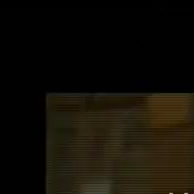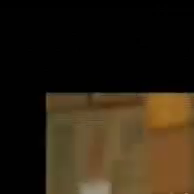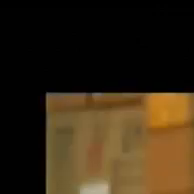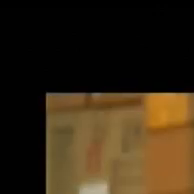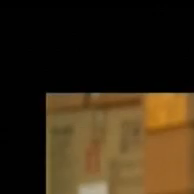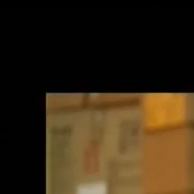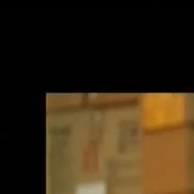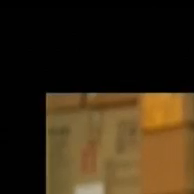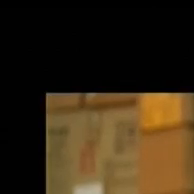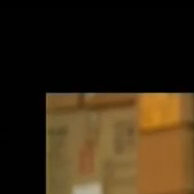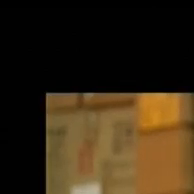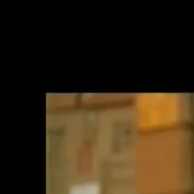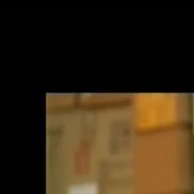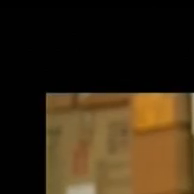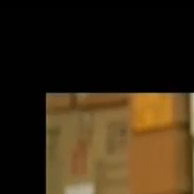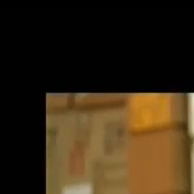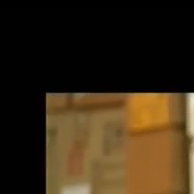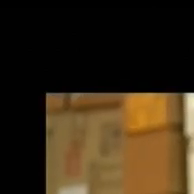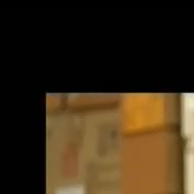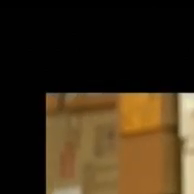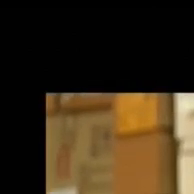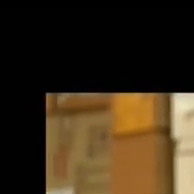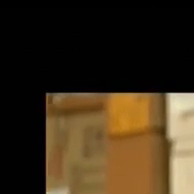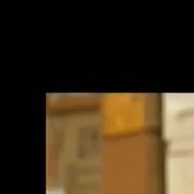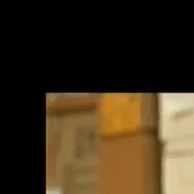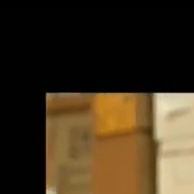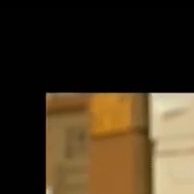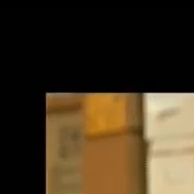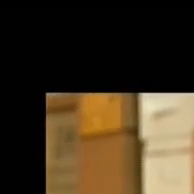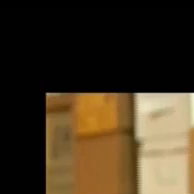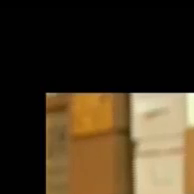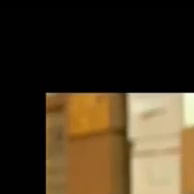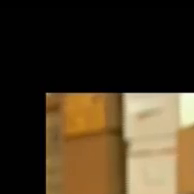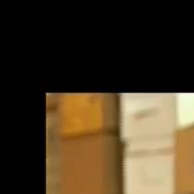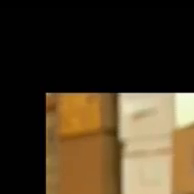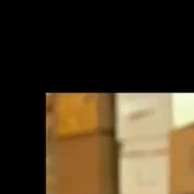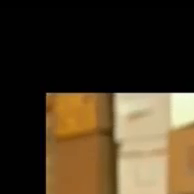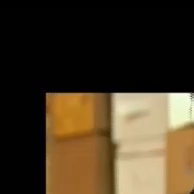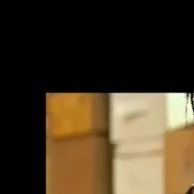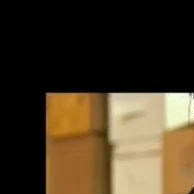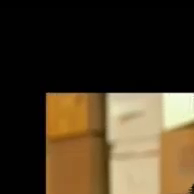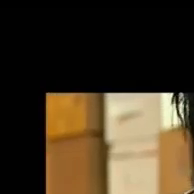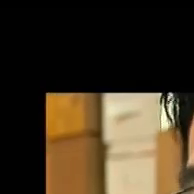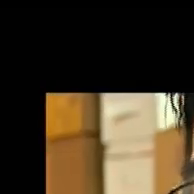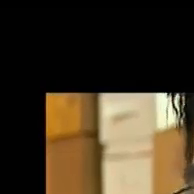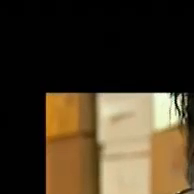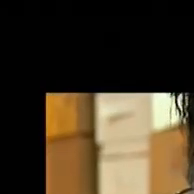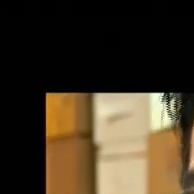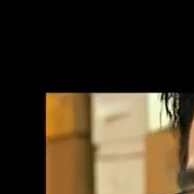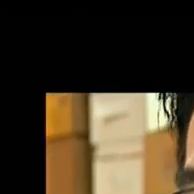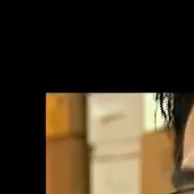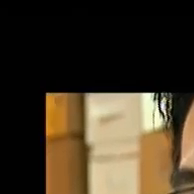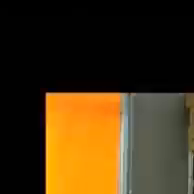There is no formal structure for death agitation in Timor.